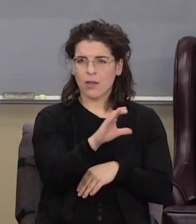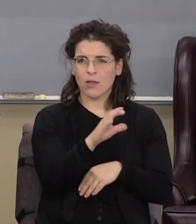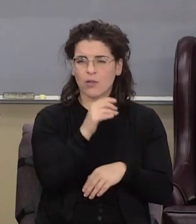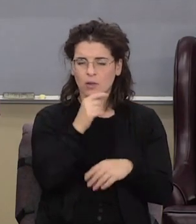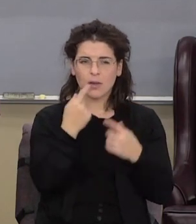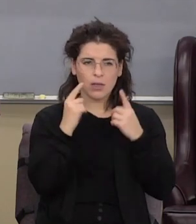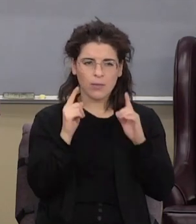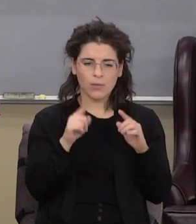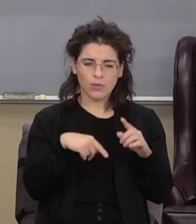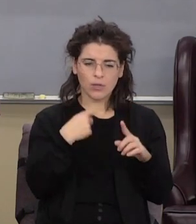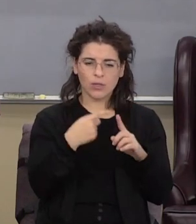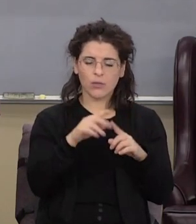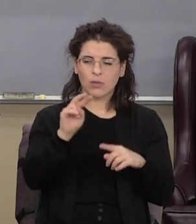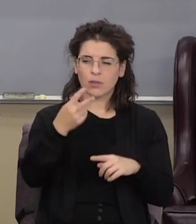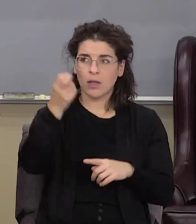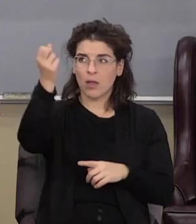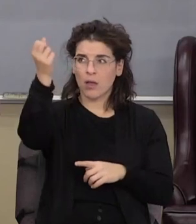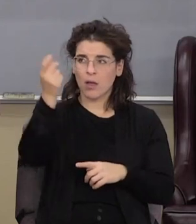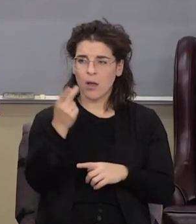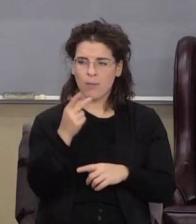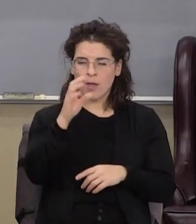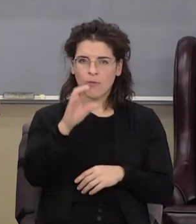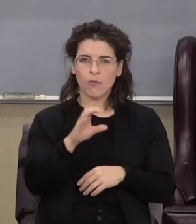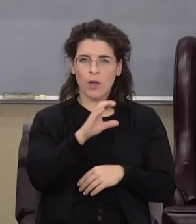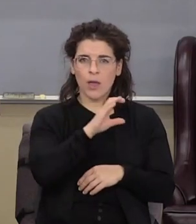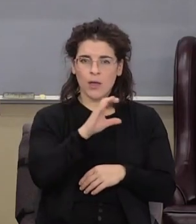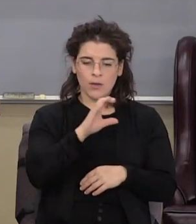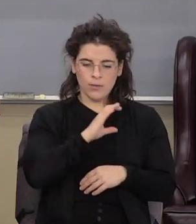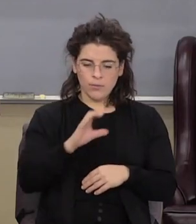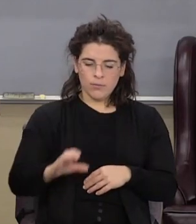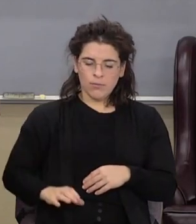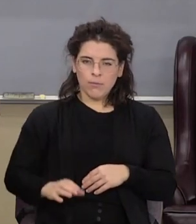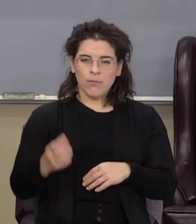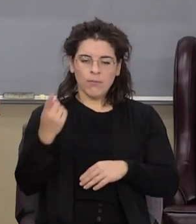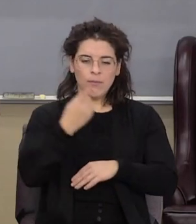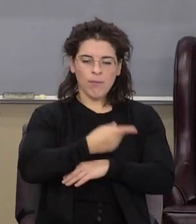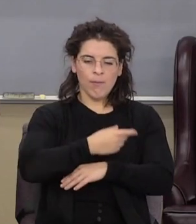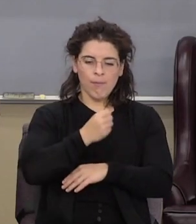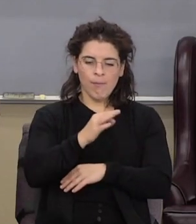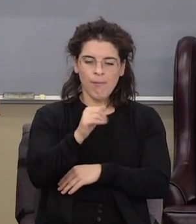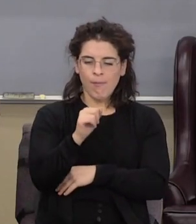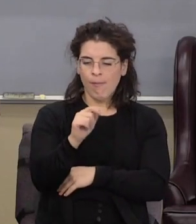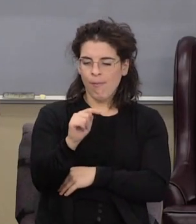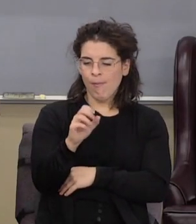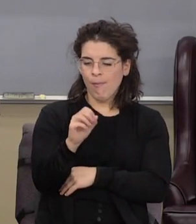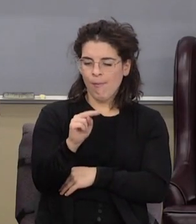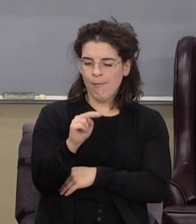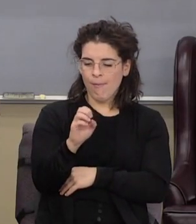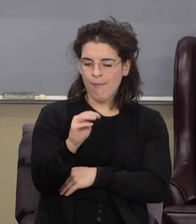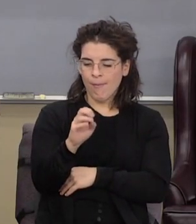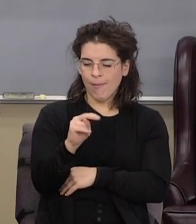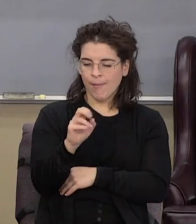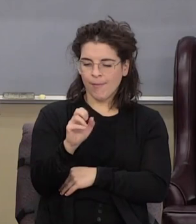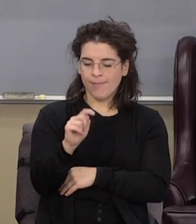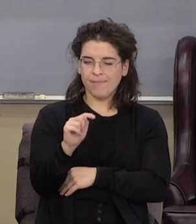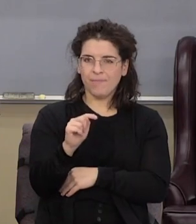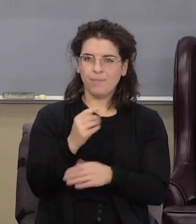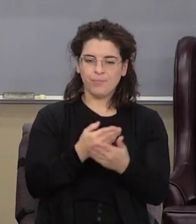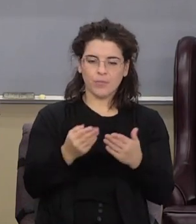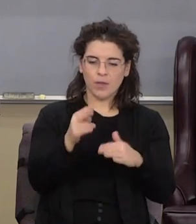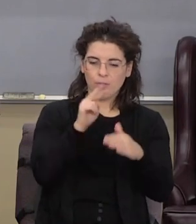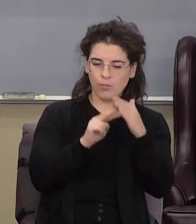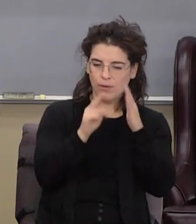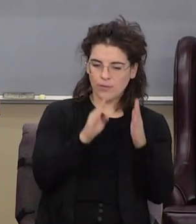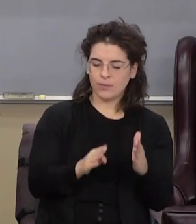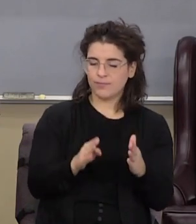until the second advent of Christ, the day of atonement. The things that the prophets prophesied, they're not all fulfilled at the cross. Because that's